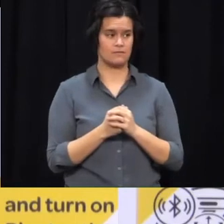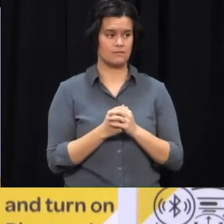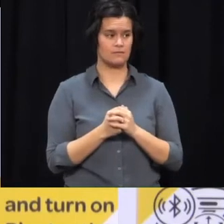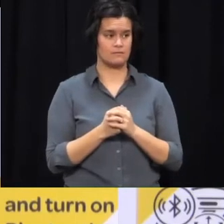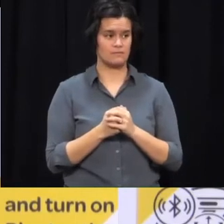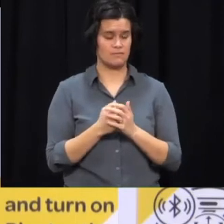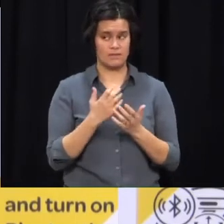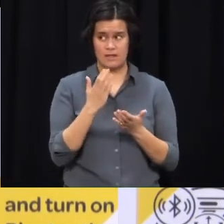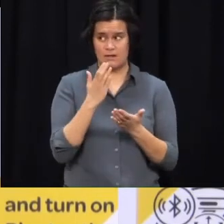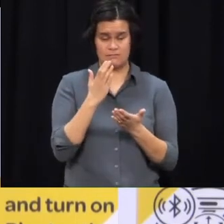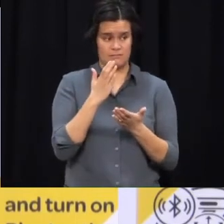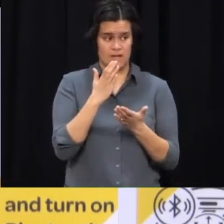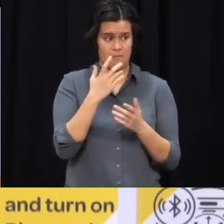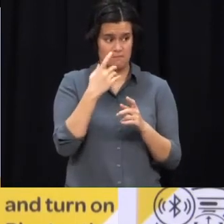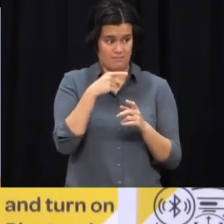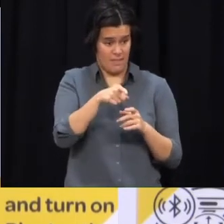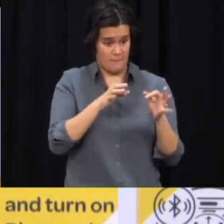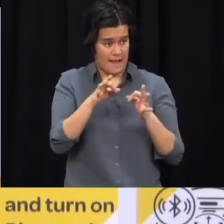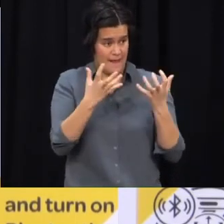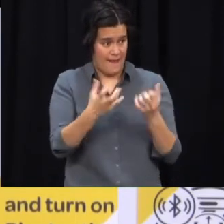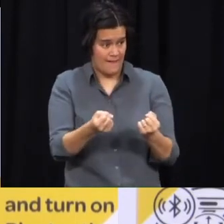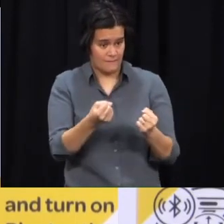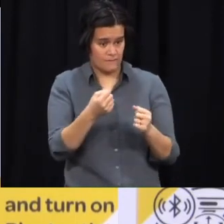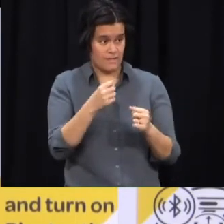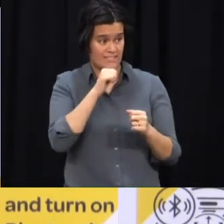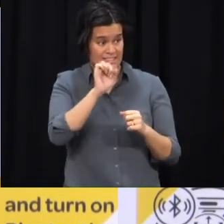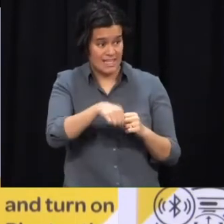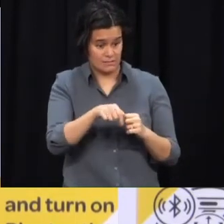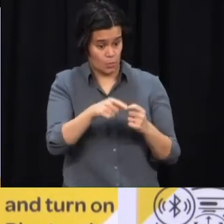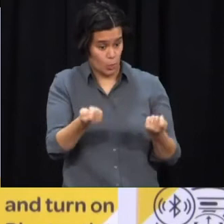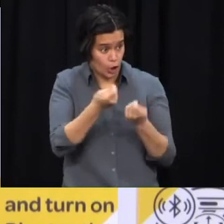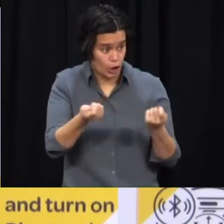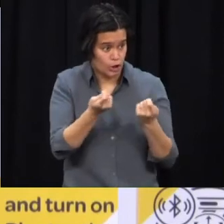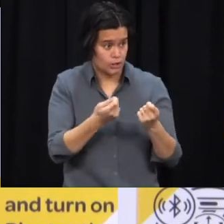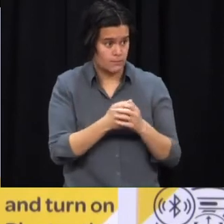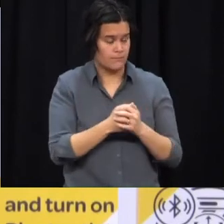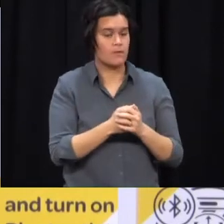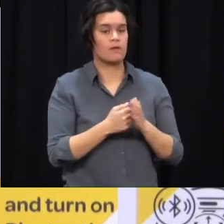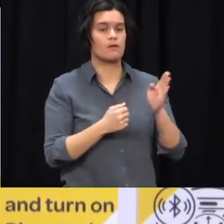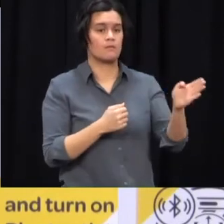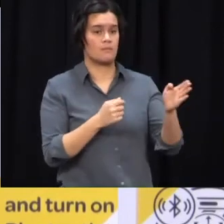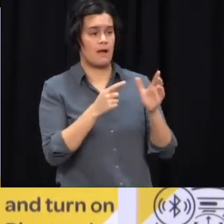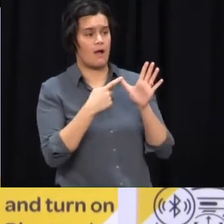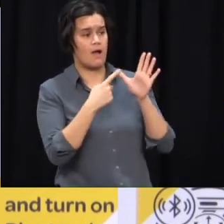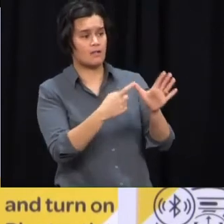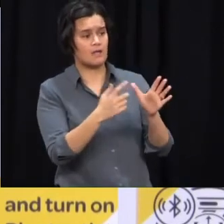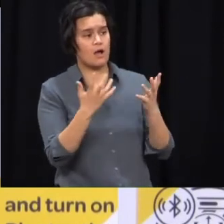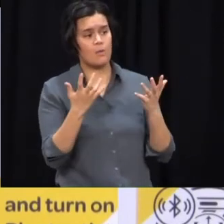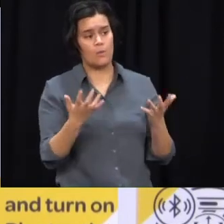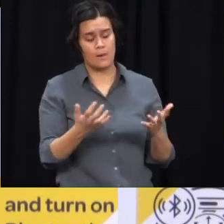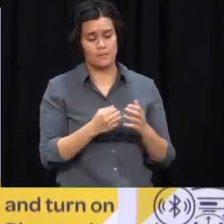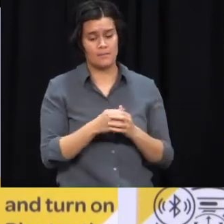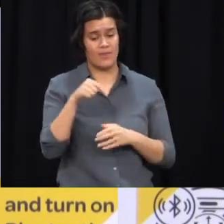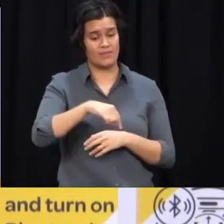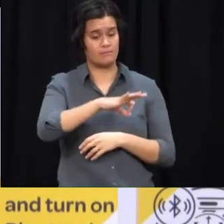how's that going? Actually, I can comment on that because it's come up. Just when I was having my vaccination this morning, the team were telling me about a very